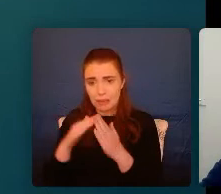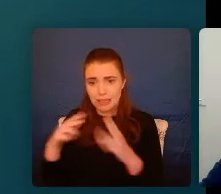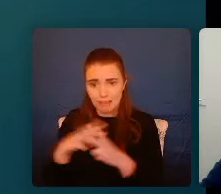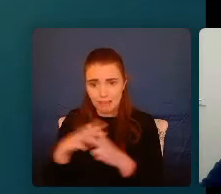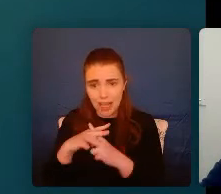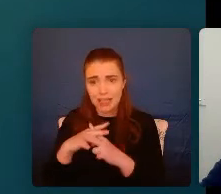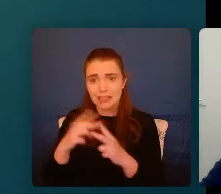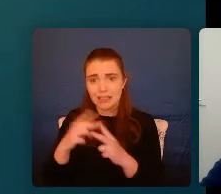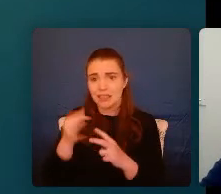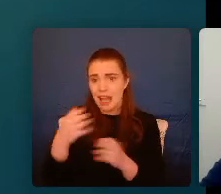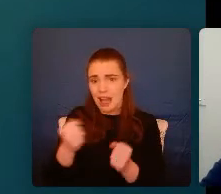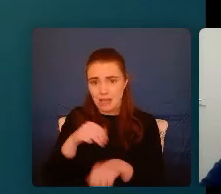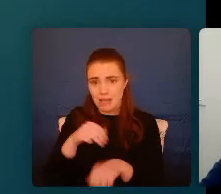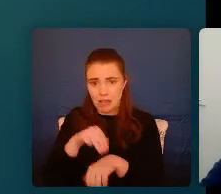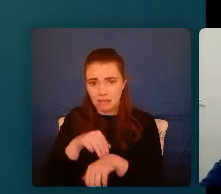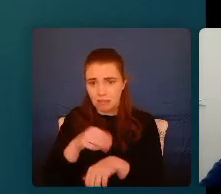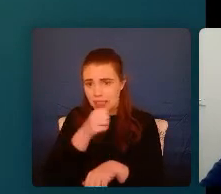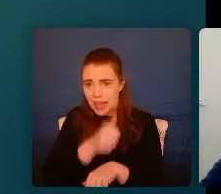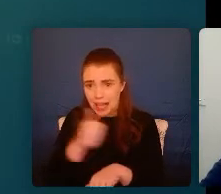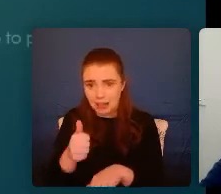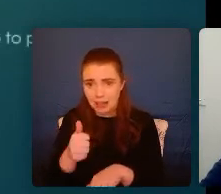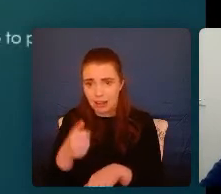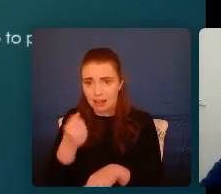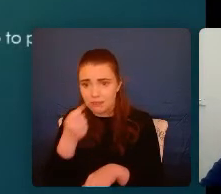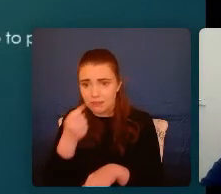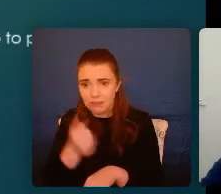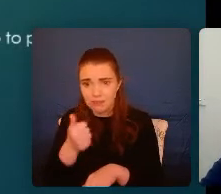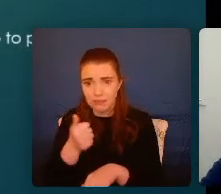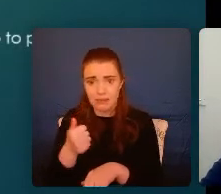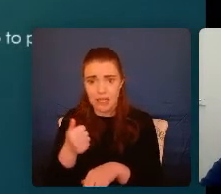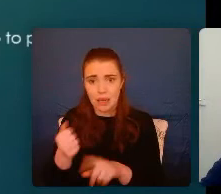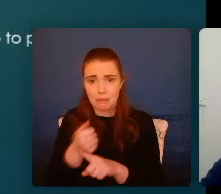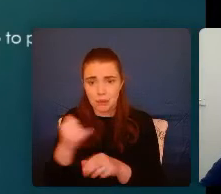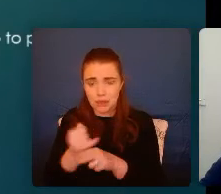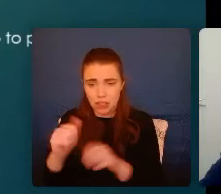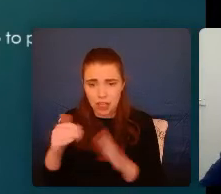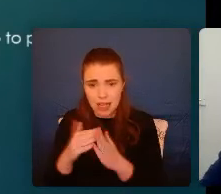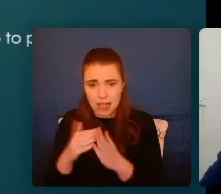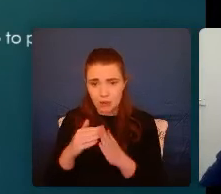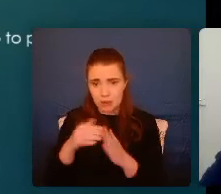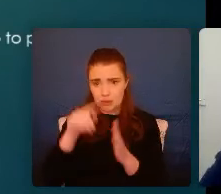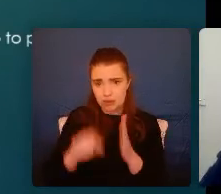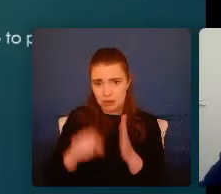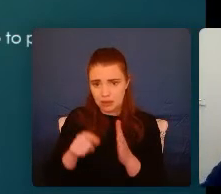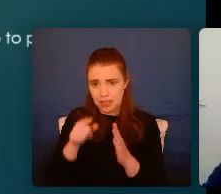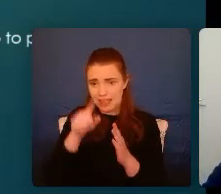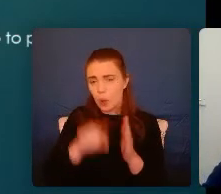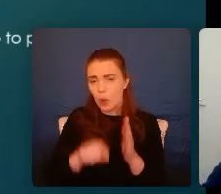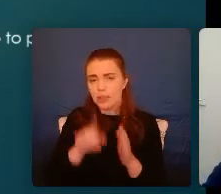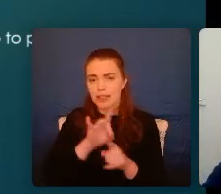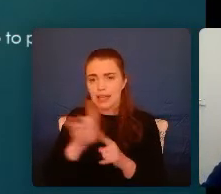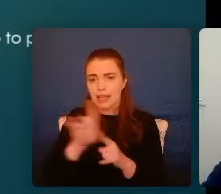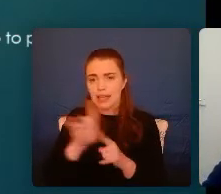problem with substance abuse? Was there substance difficulties with mental health or someone going to prison? So these are kind of the questions that you would,